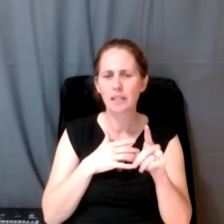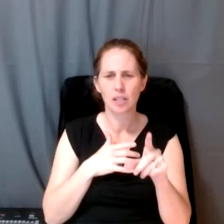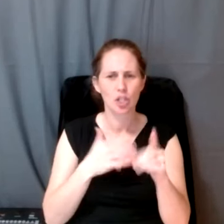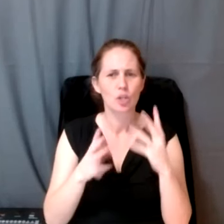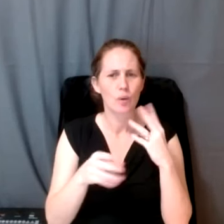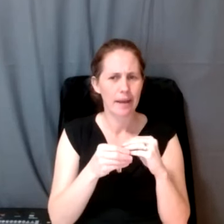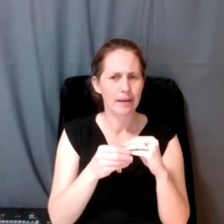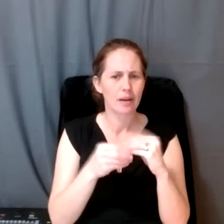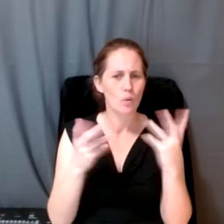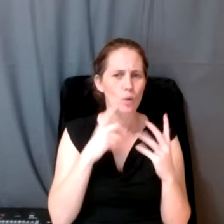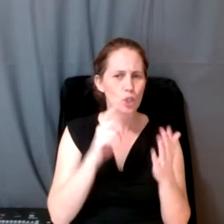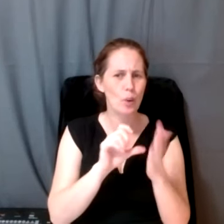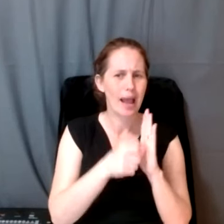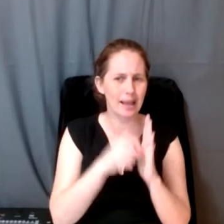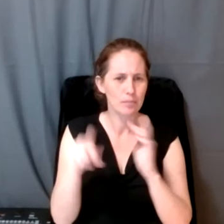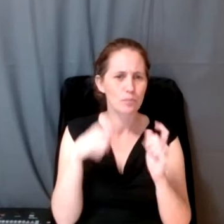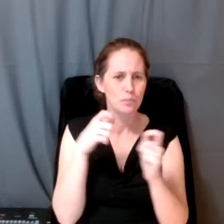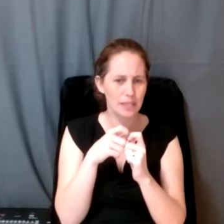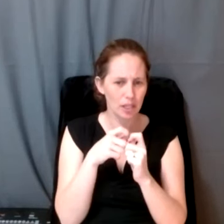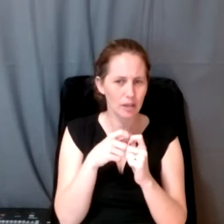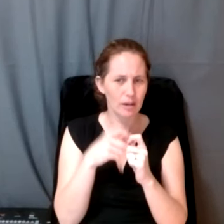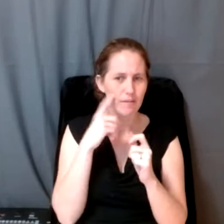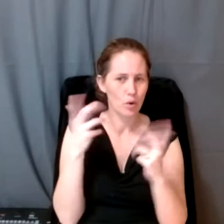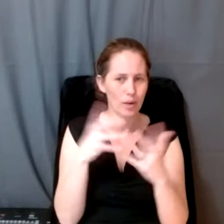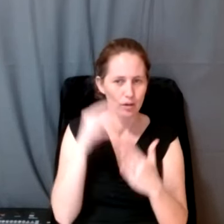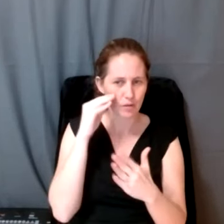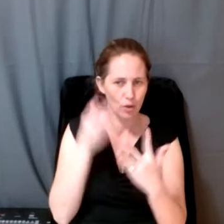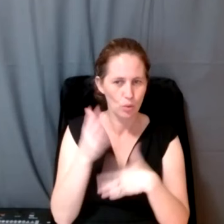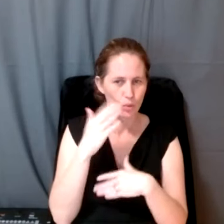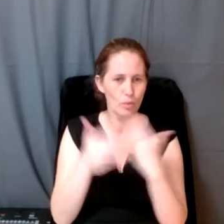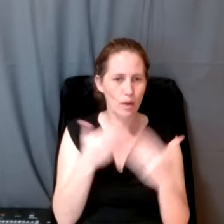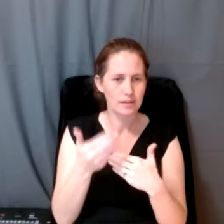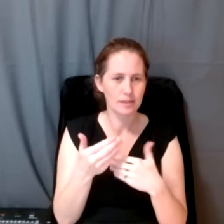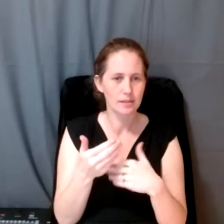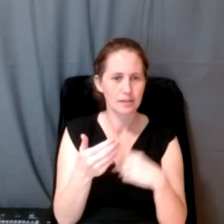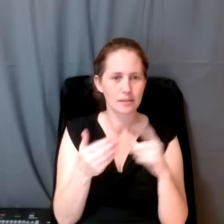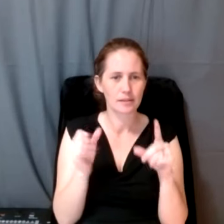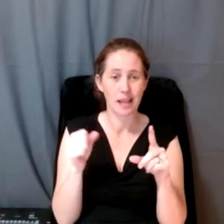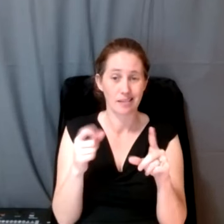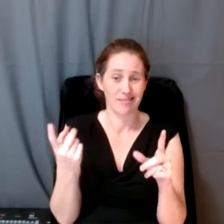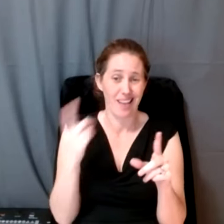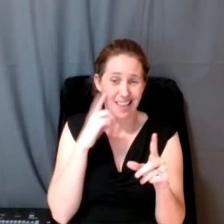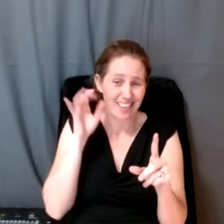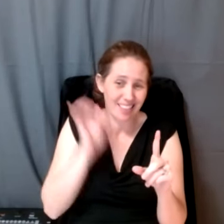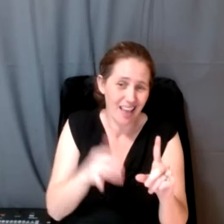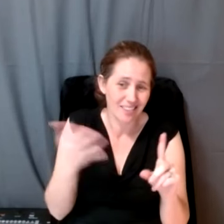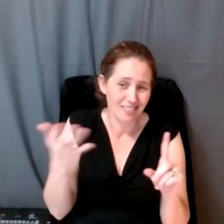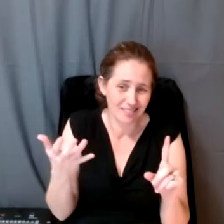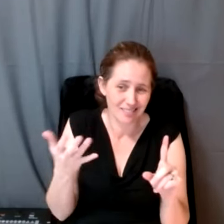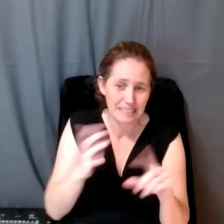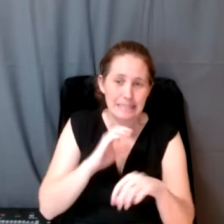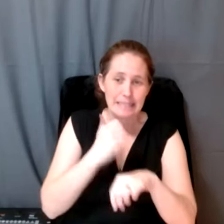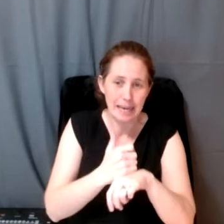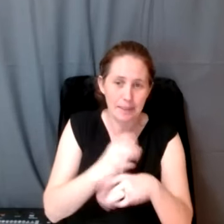the year, what would you highlight in particular on what you've learned through the process? Yeah. I mean, I think that creating